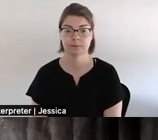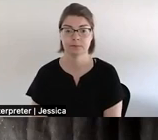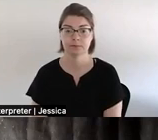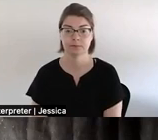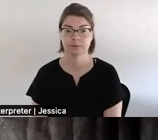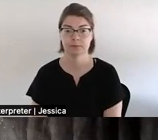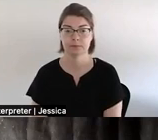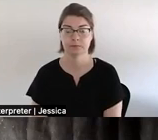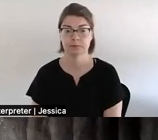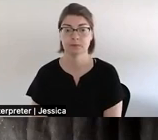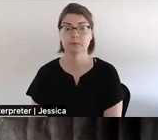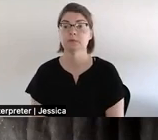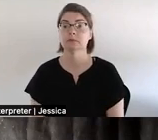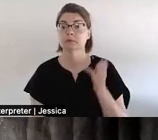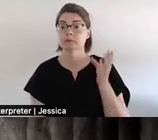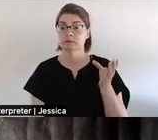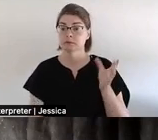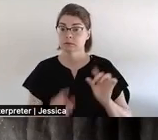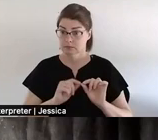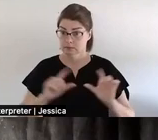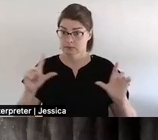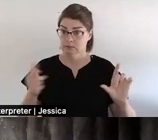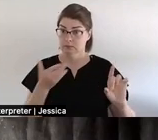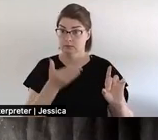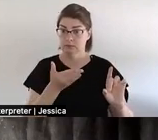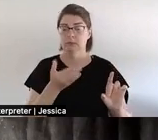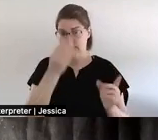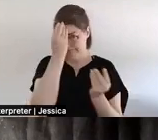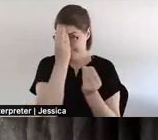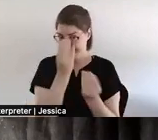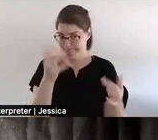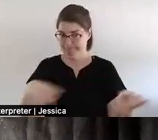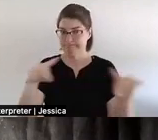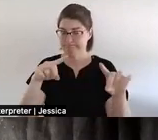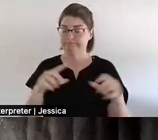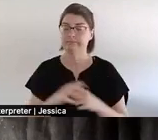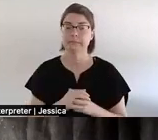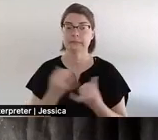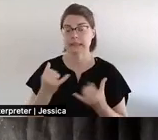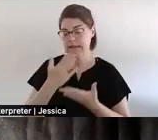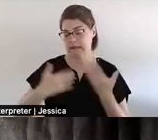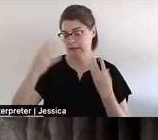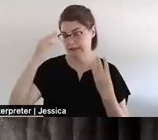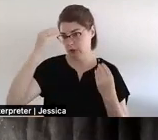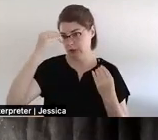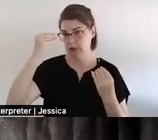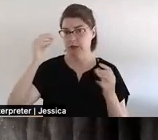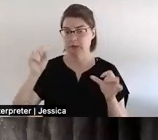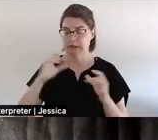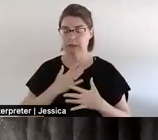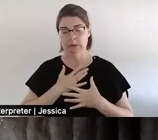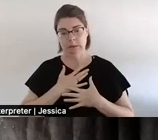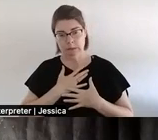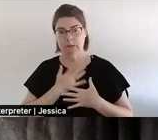So this slide is to say that I will be covering some information that could be disturbing.